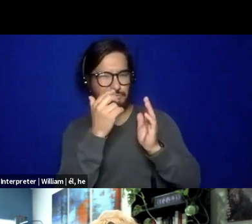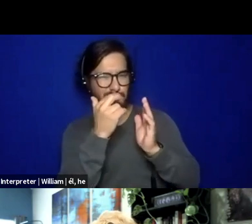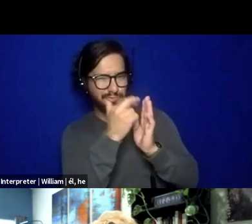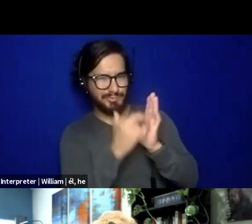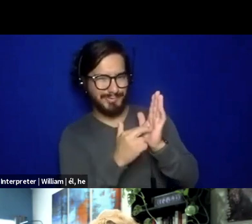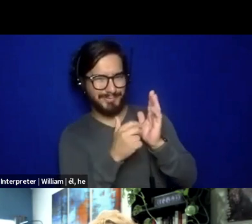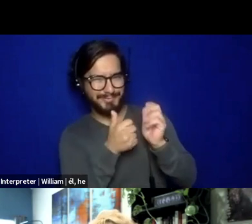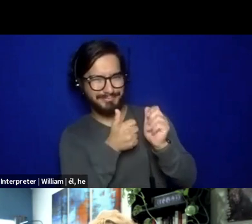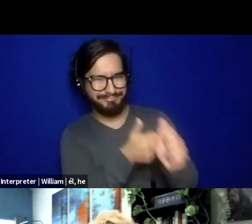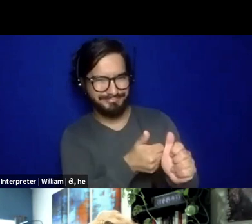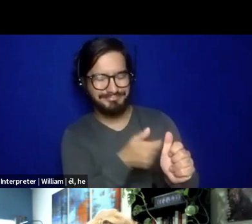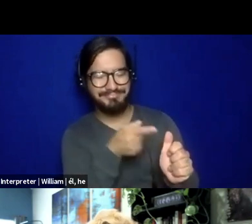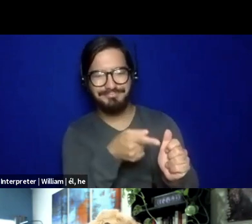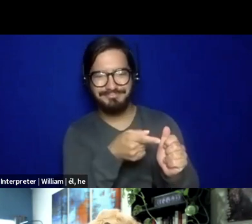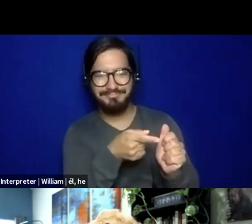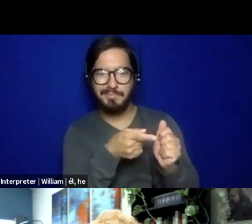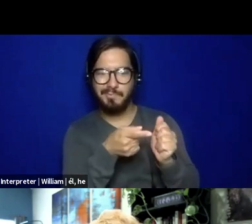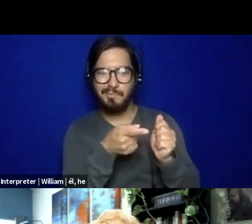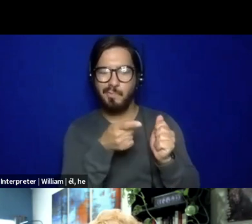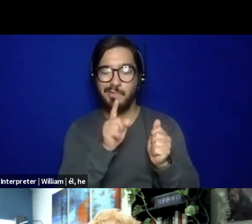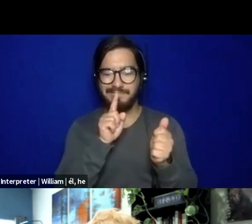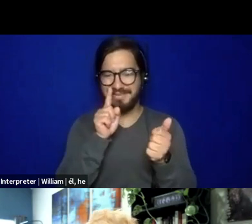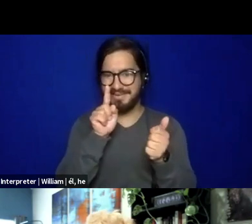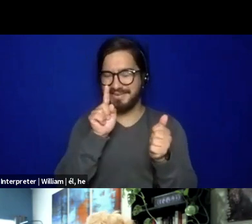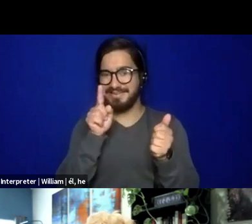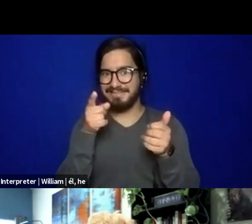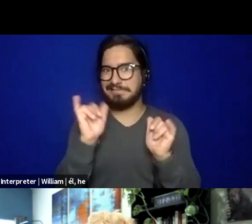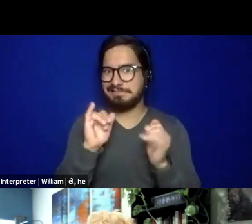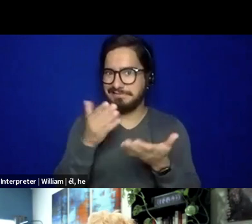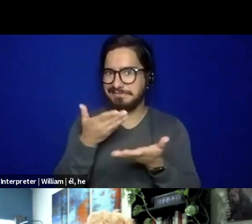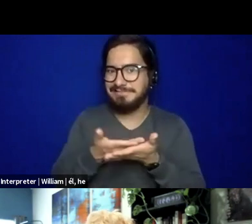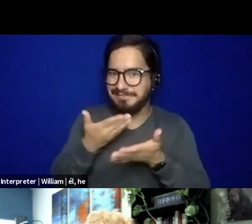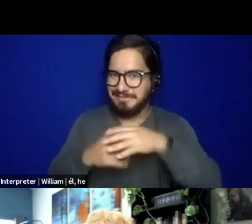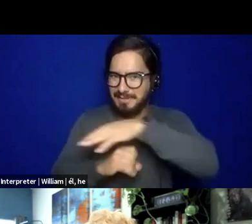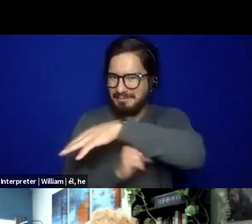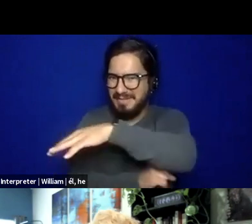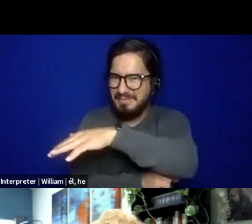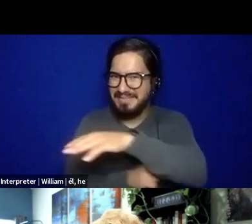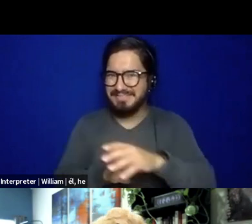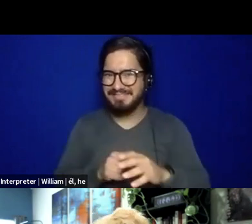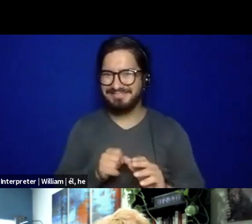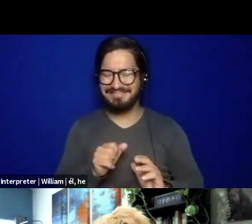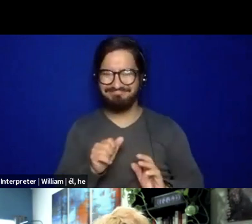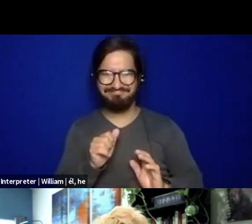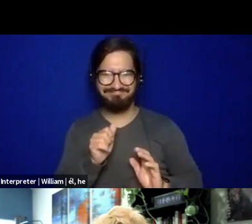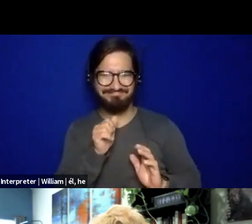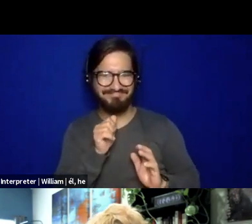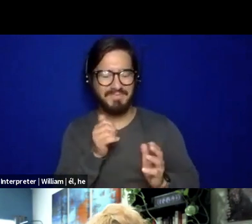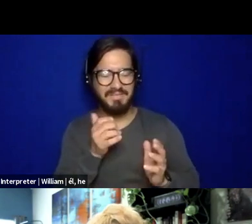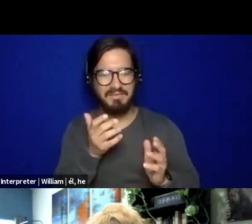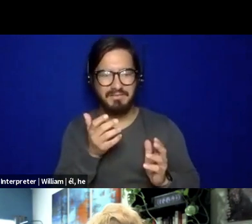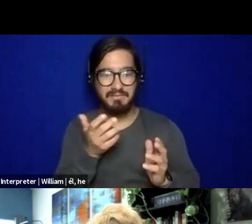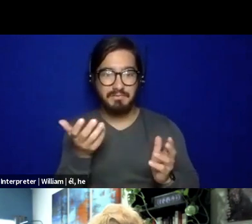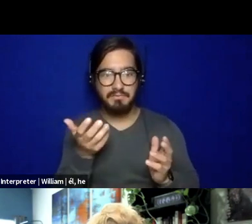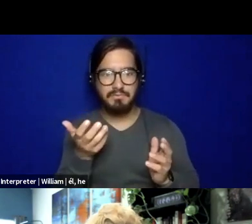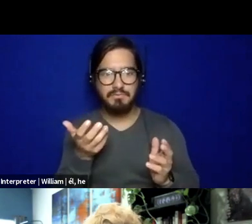um, of what like is considered evidence-based, we don't actually have very many things that like meet sort